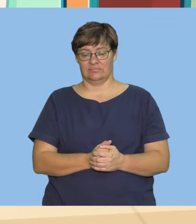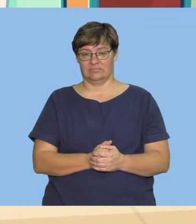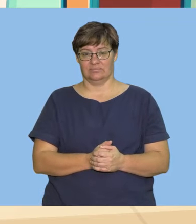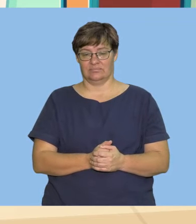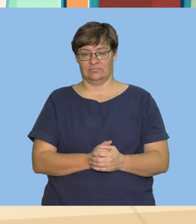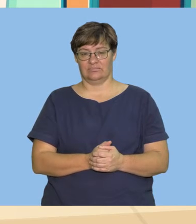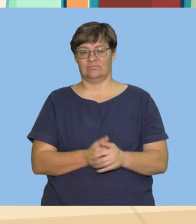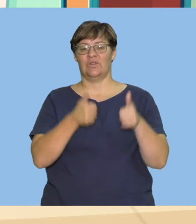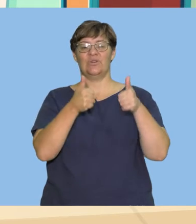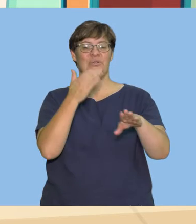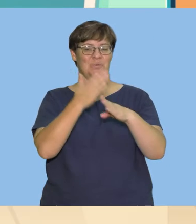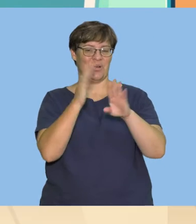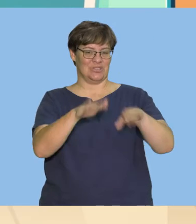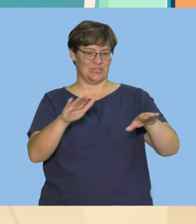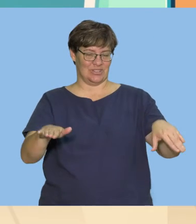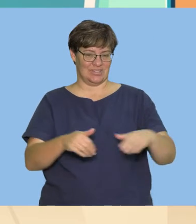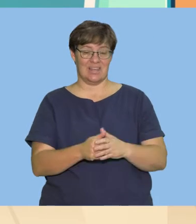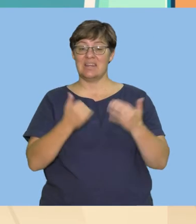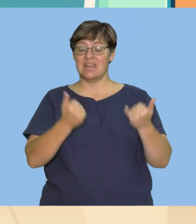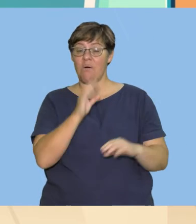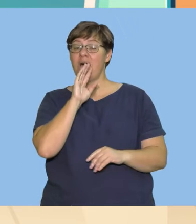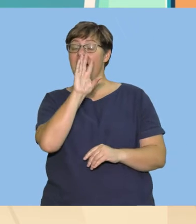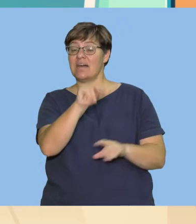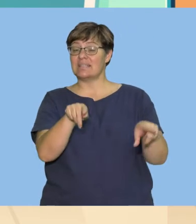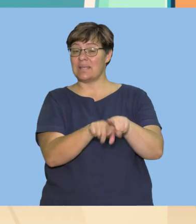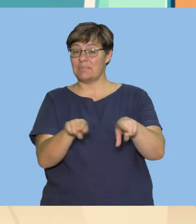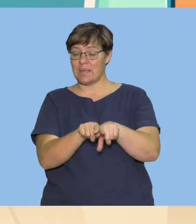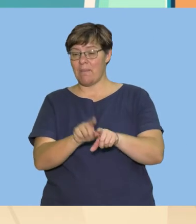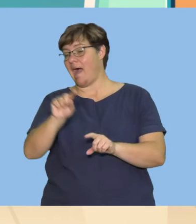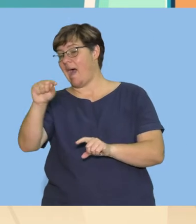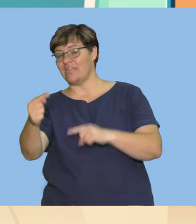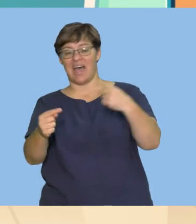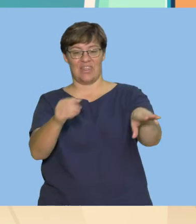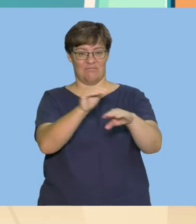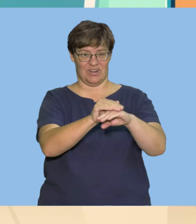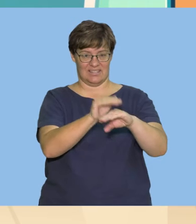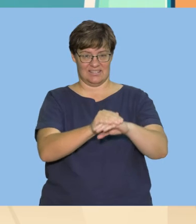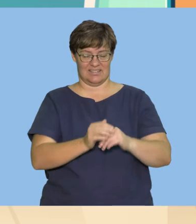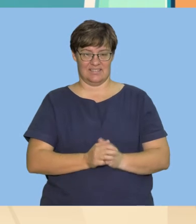Good work, children. Now ask the same question to some of your other friends.